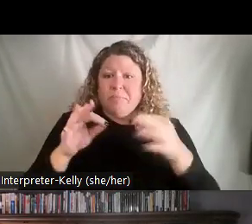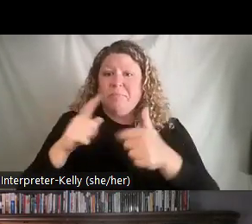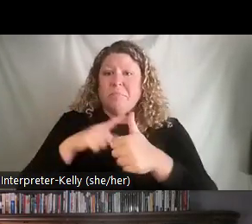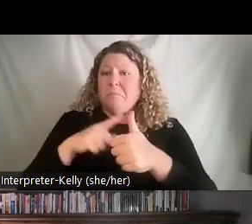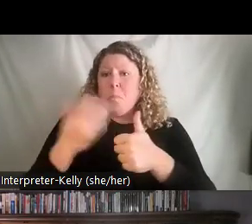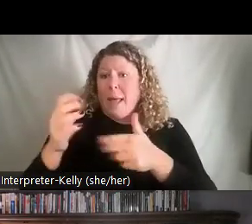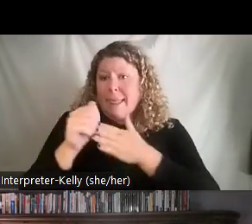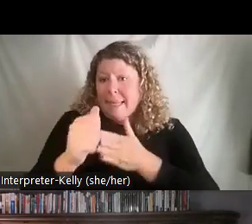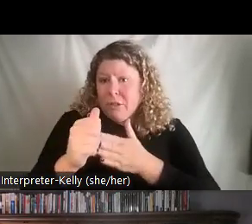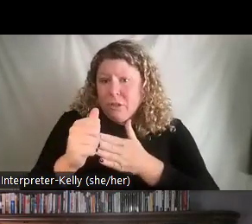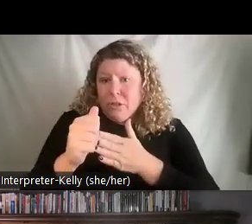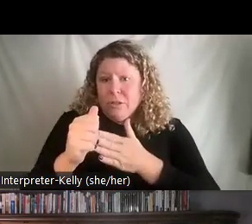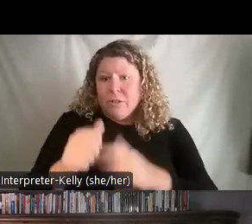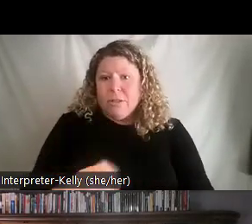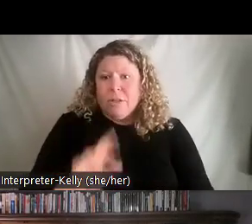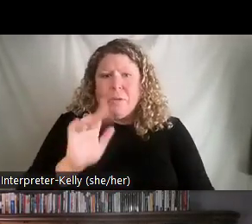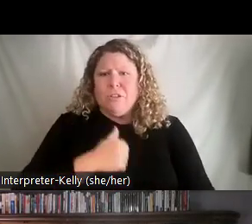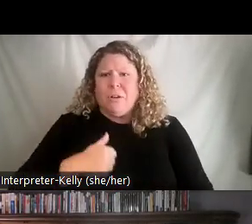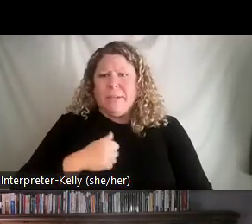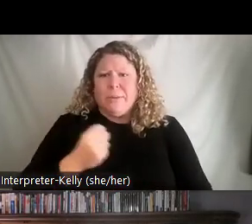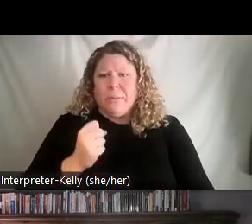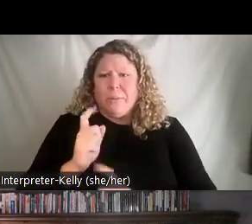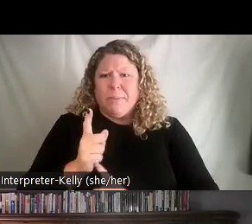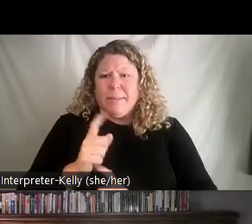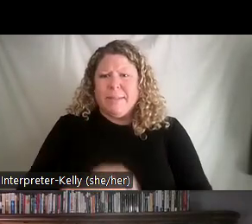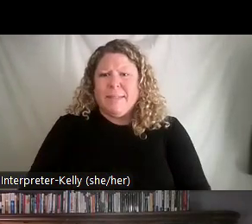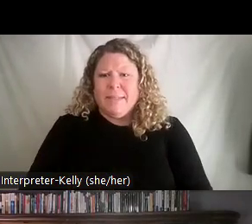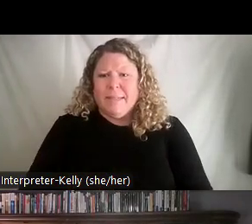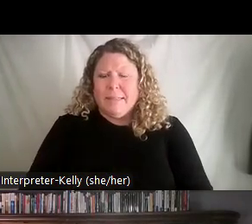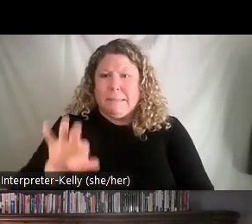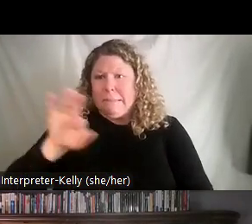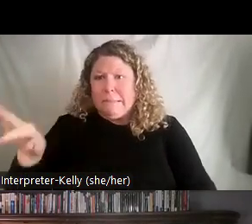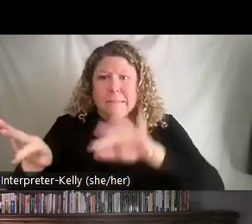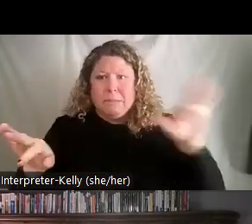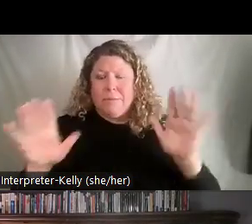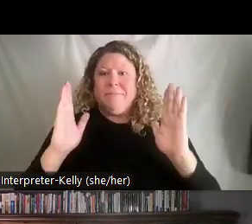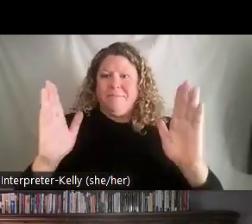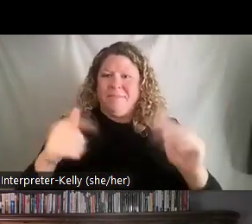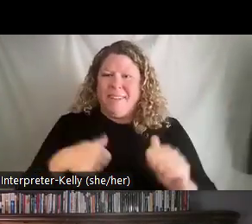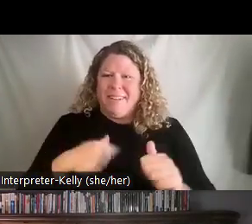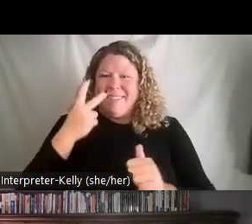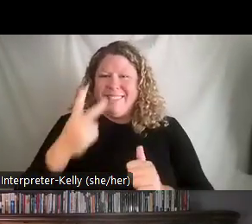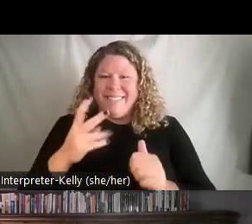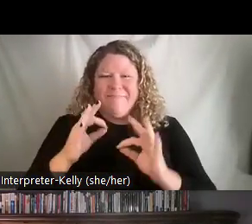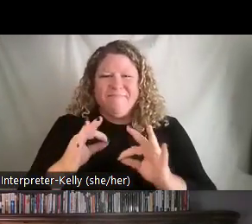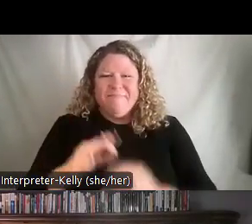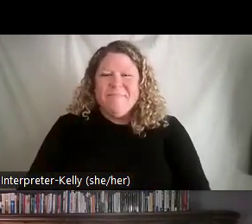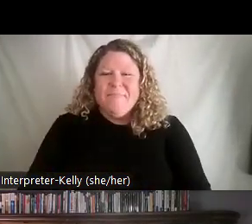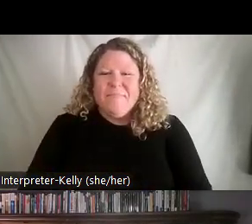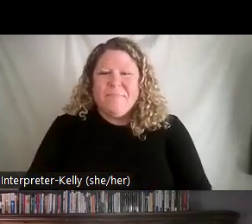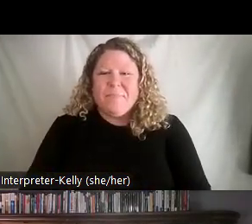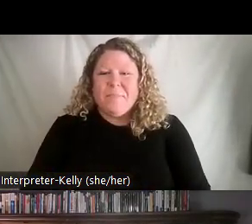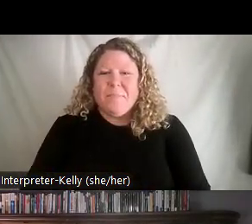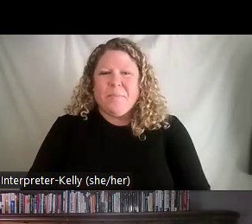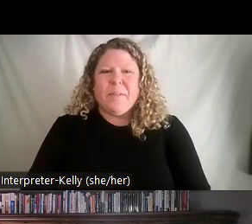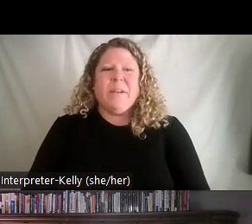Is what the stuff out of the way so I can actually see my lines? There we go. So the agenda,